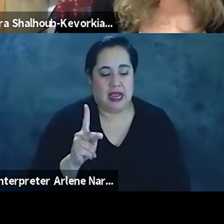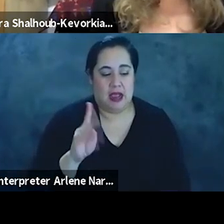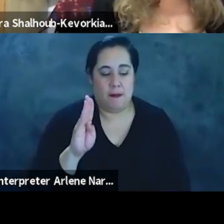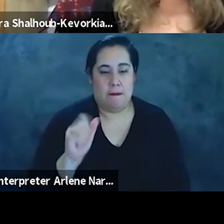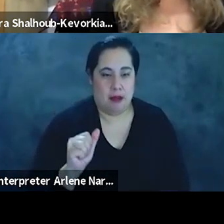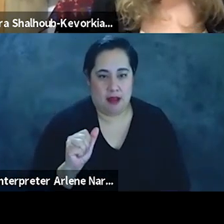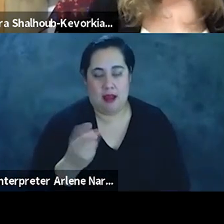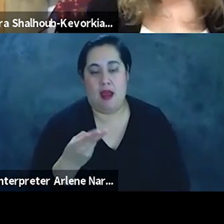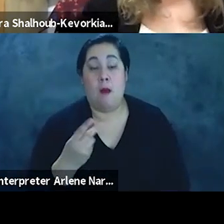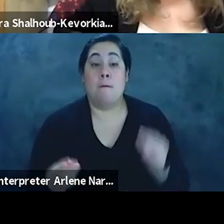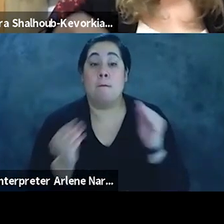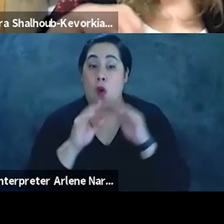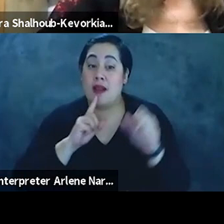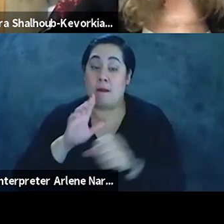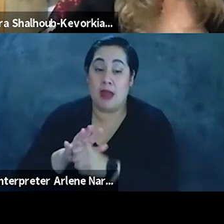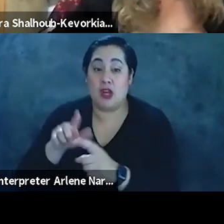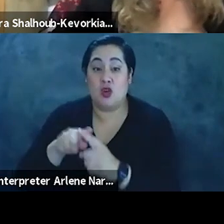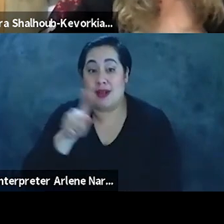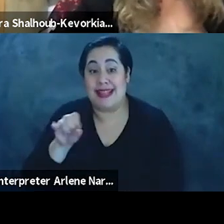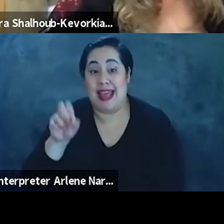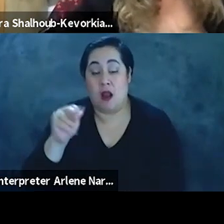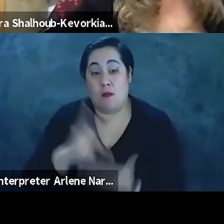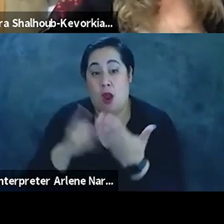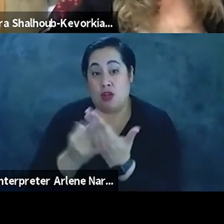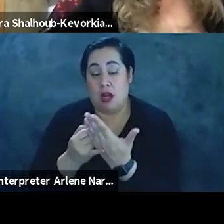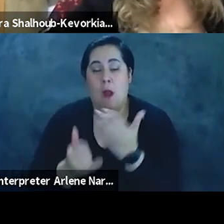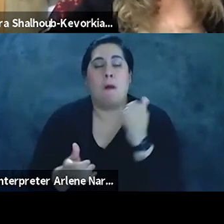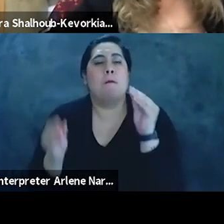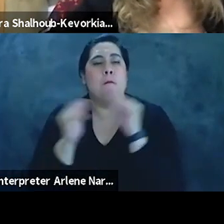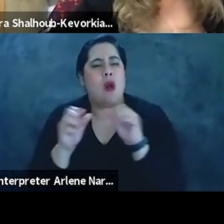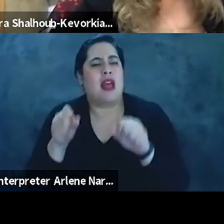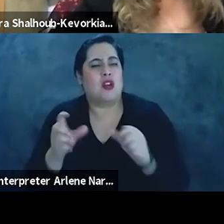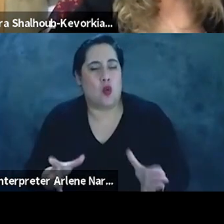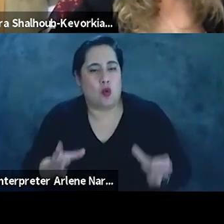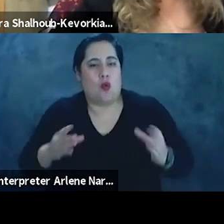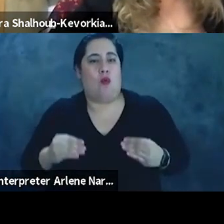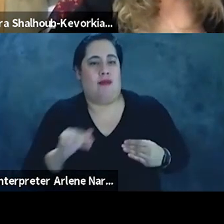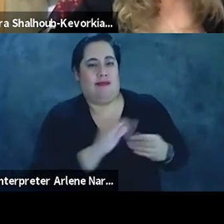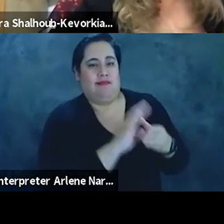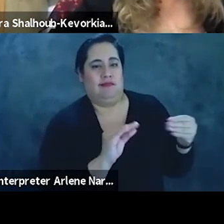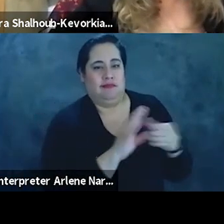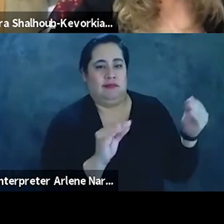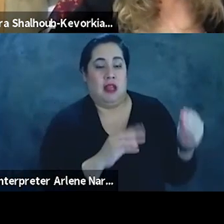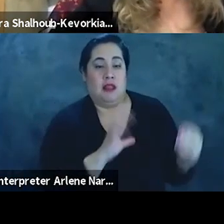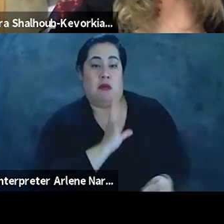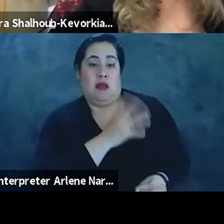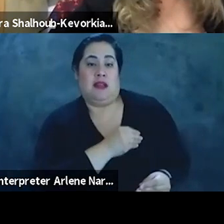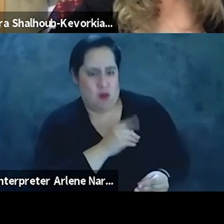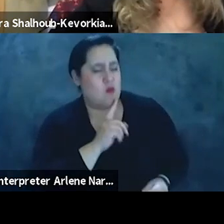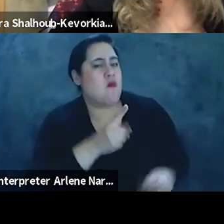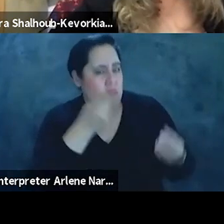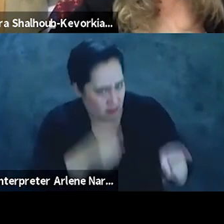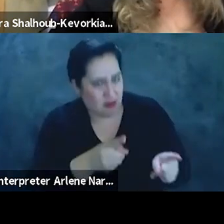one is to the Zionist project, the more likely one might be to embrace the Nakba. Palestinians were expelled in 48